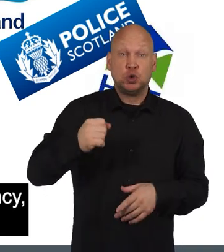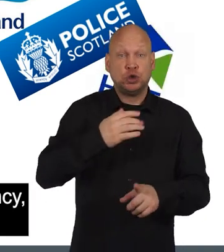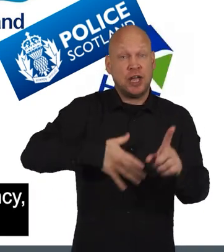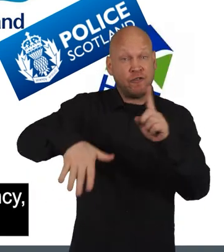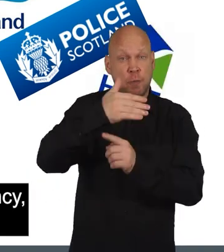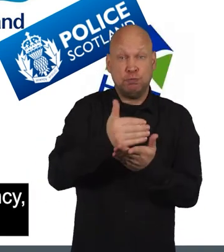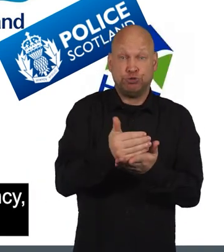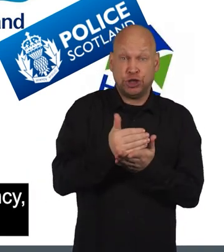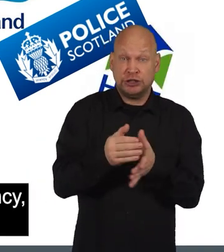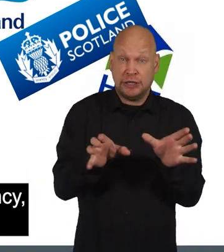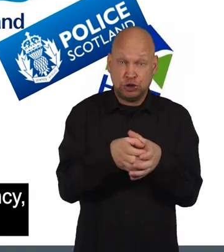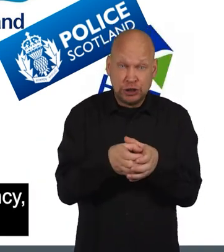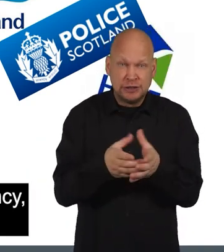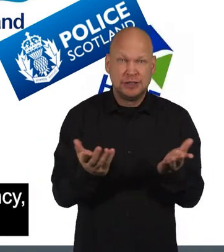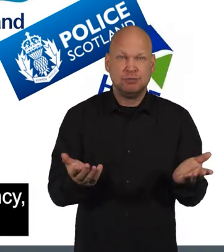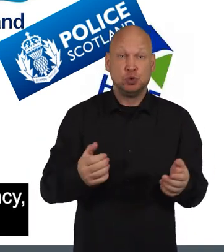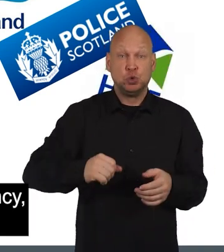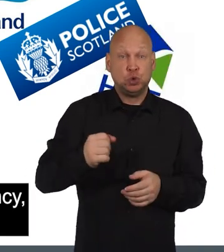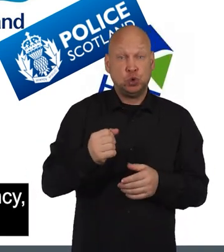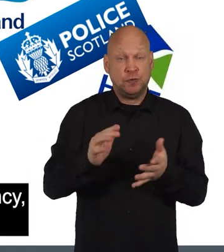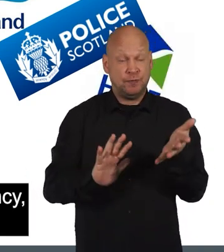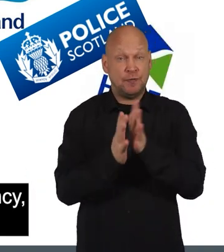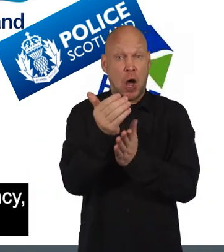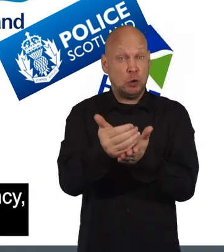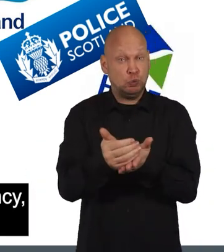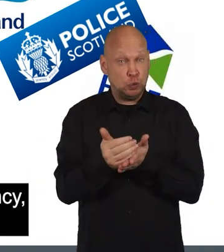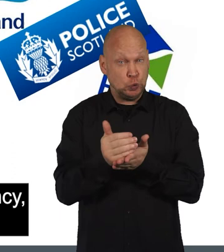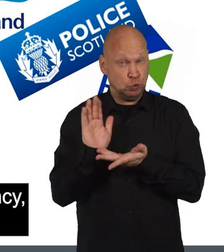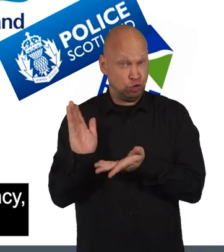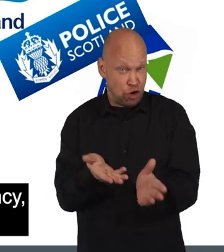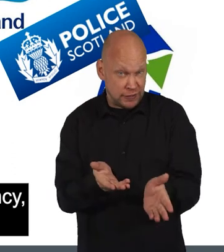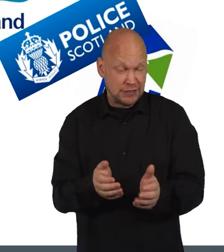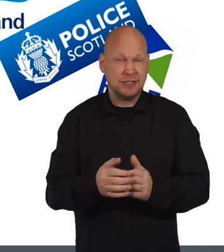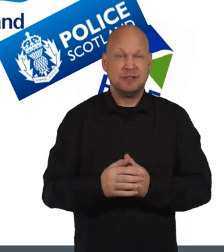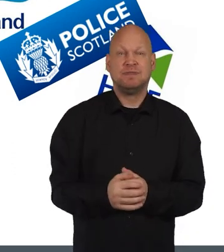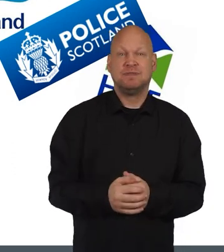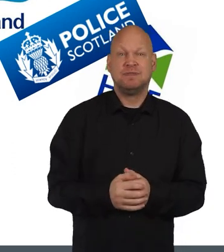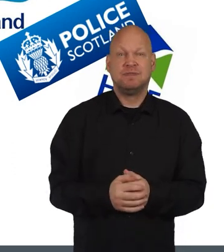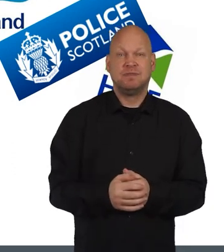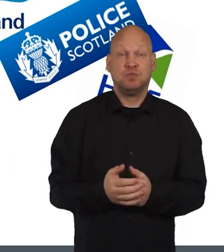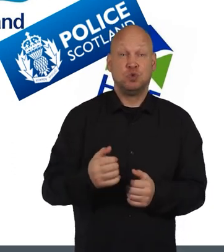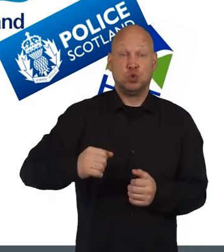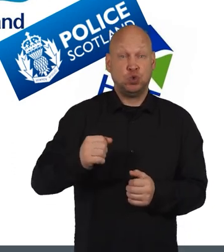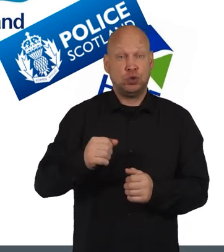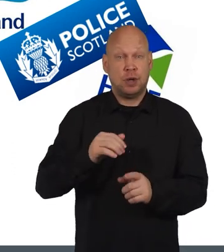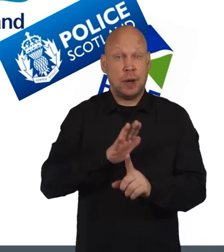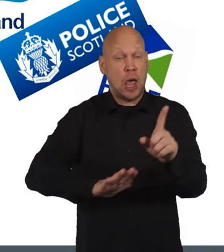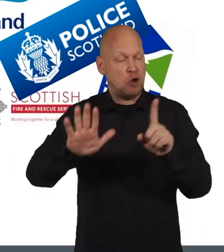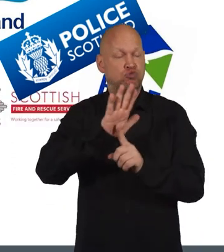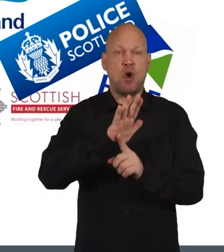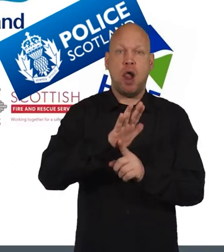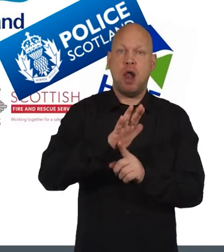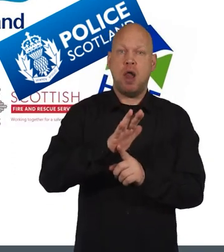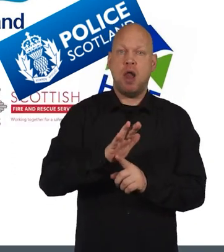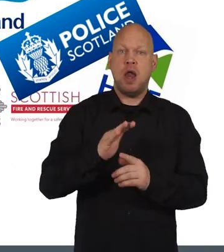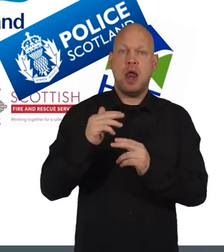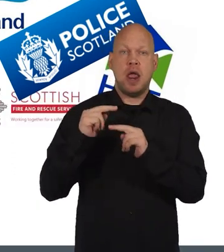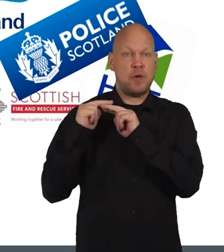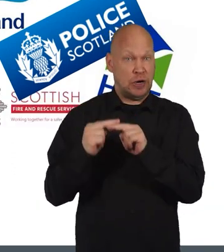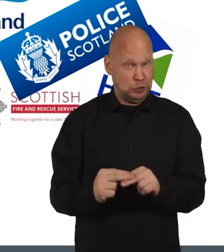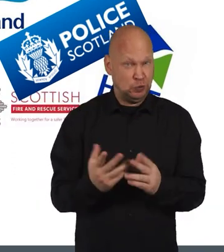Environment Protection Agency The Scottish Fire and Rescue Service Scottish Natural Heritage